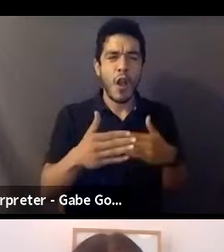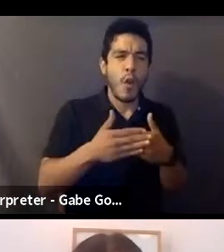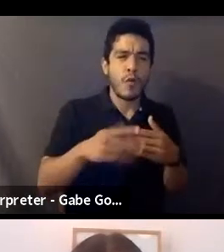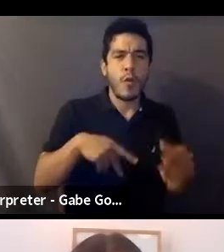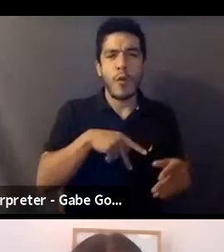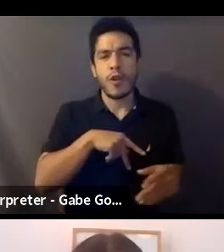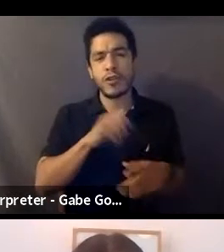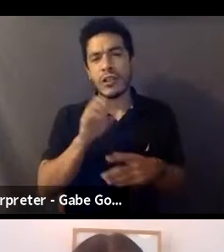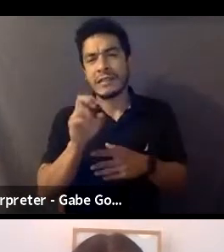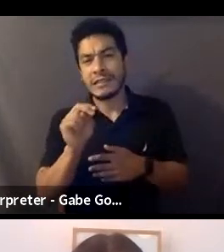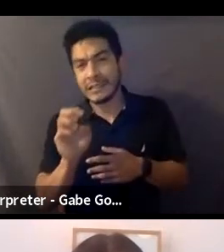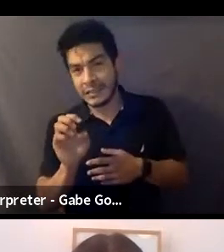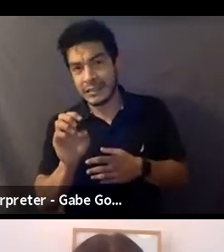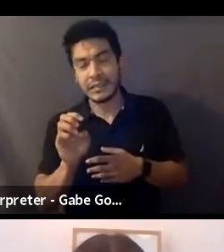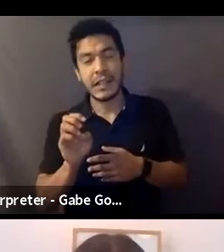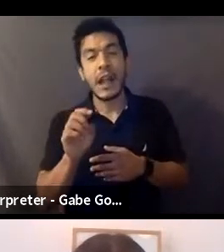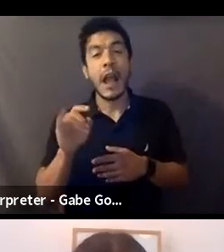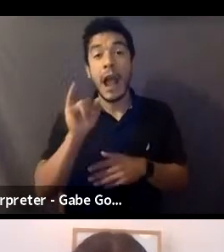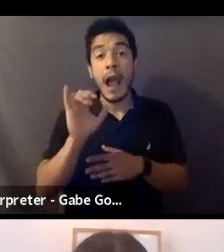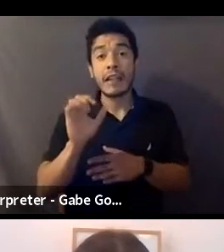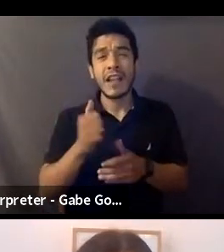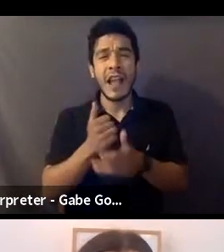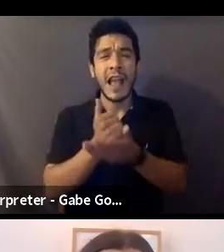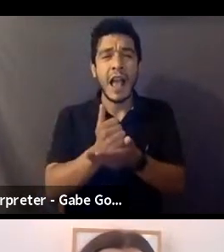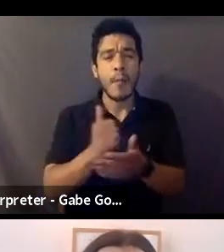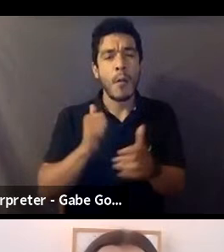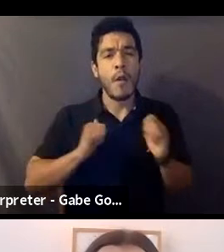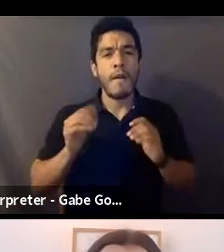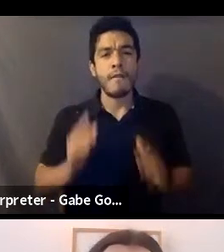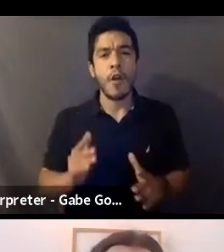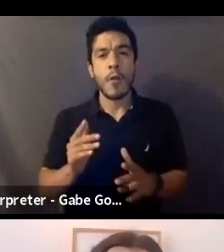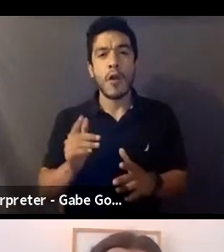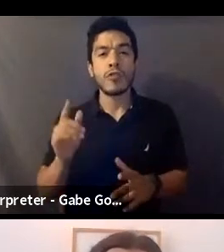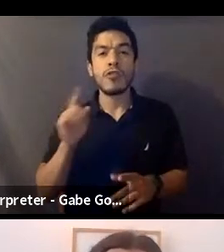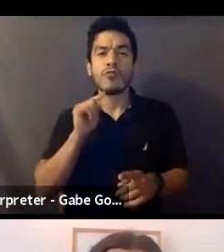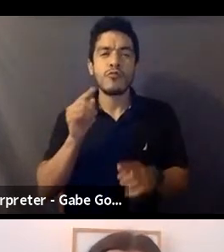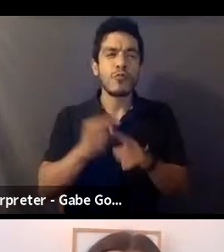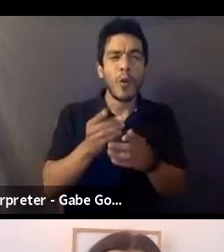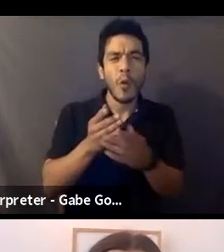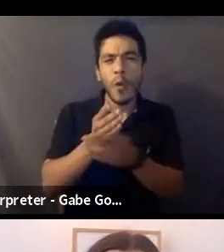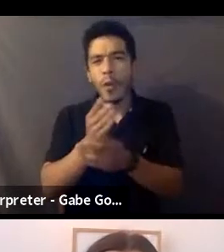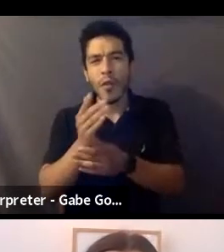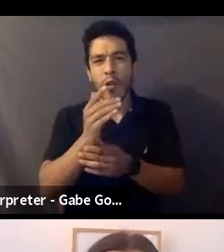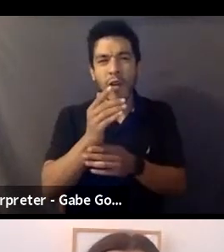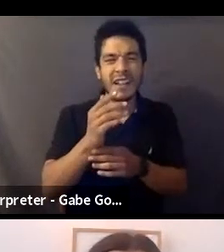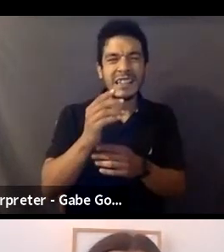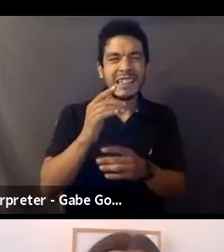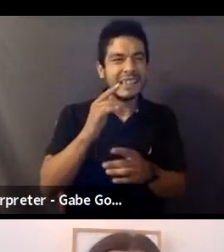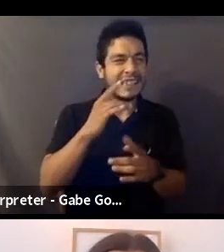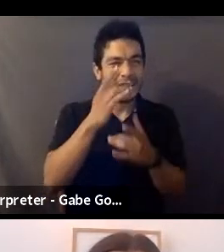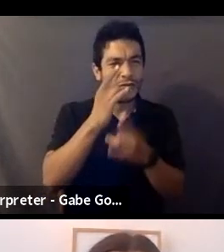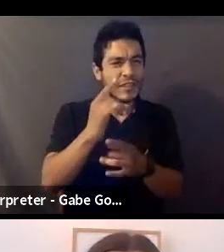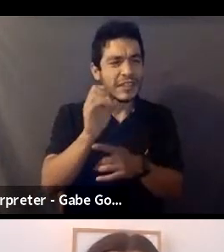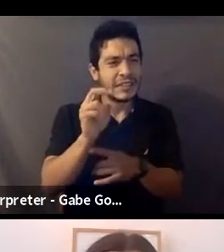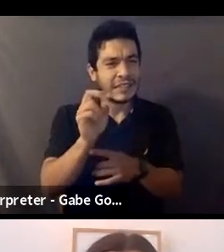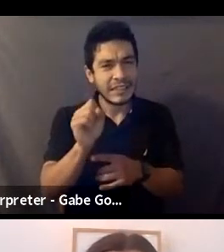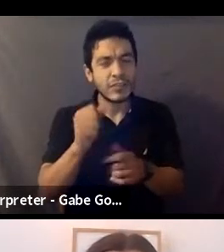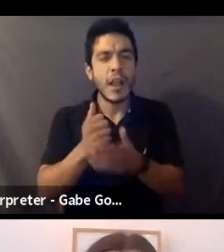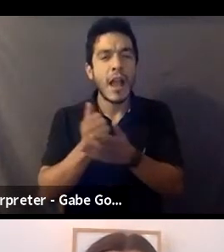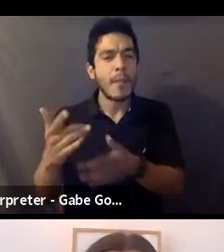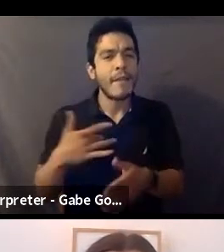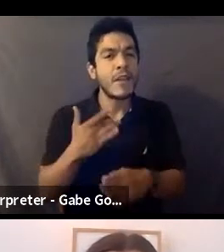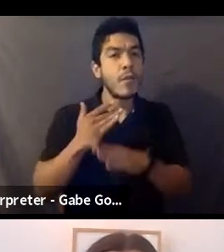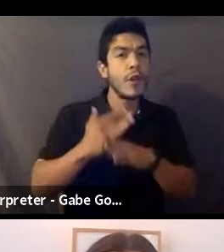ICs are there to help performers navigate tricky scenes with the goal of helping them to feel protected and comfortable. There